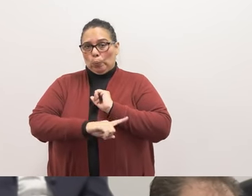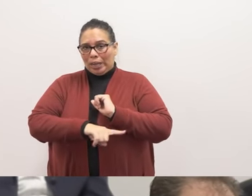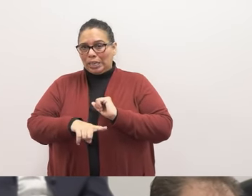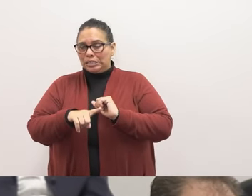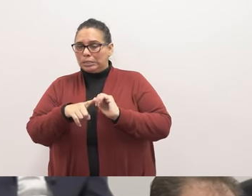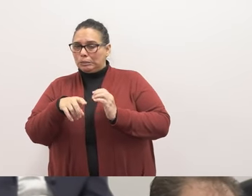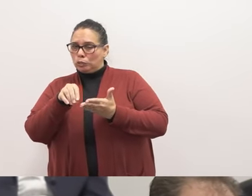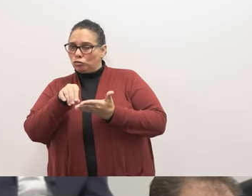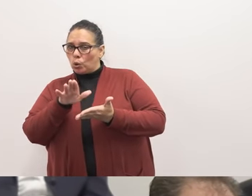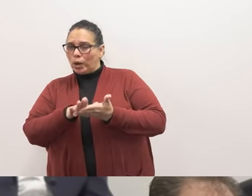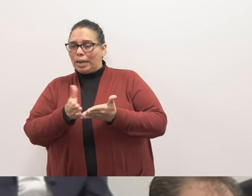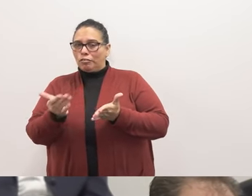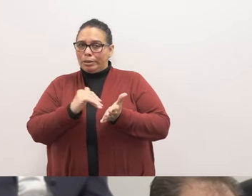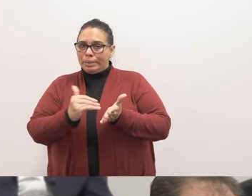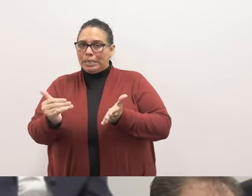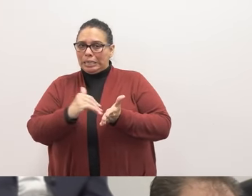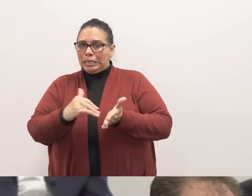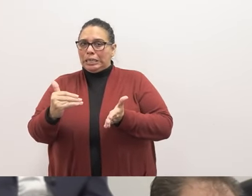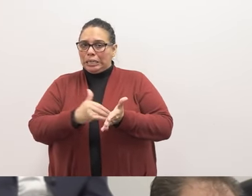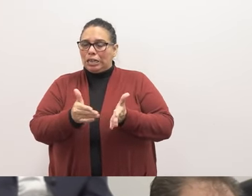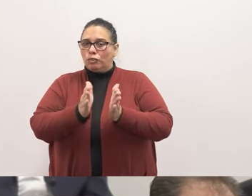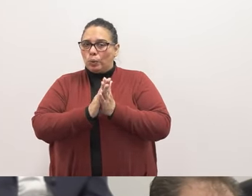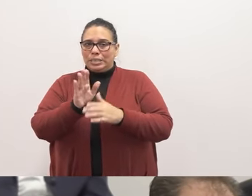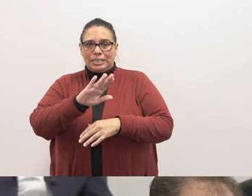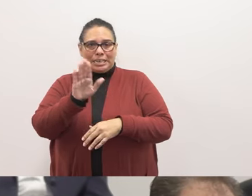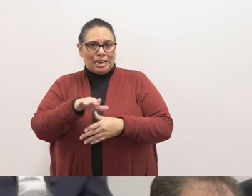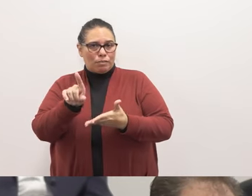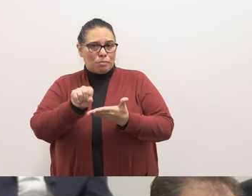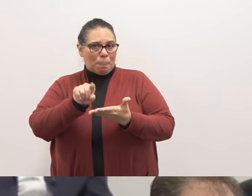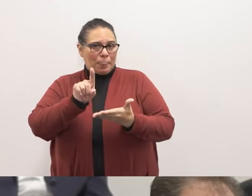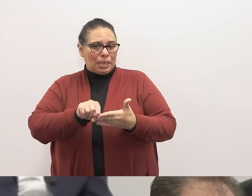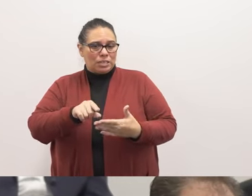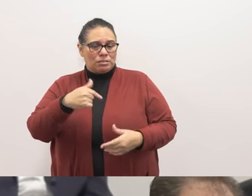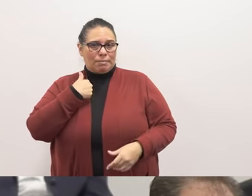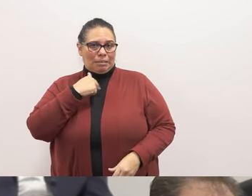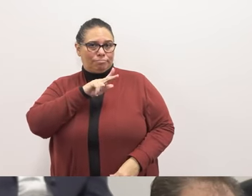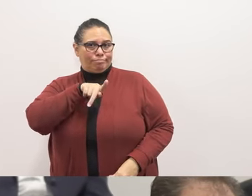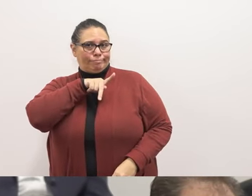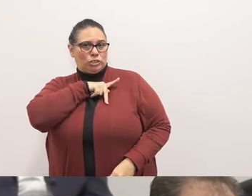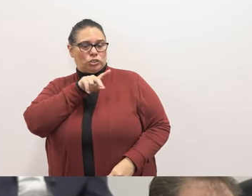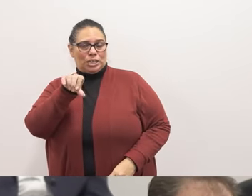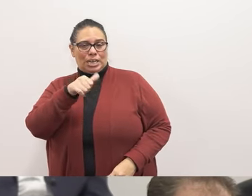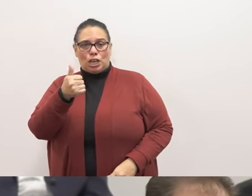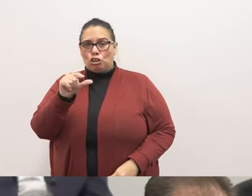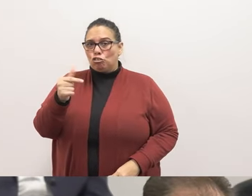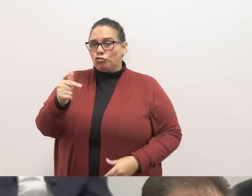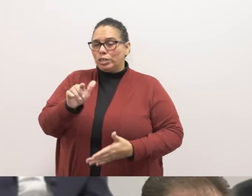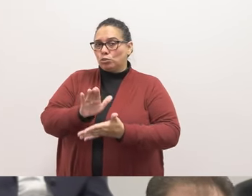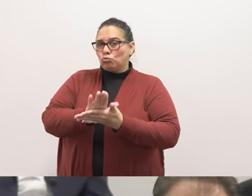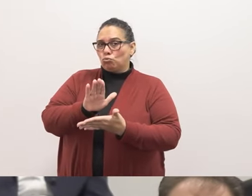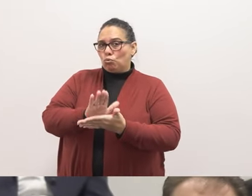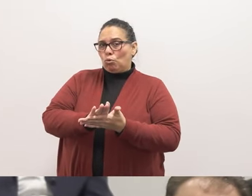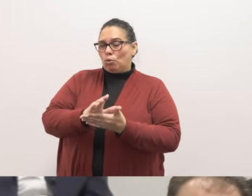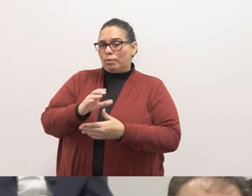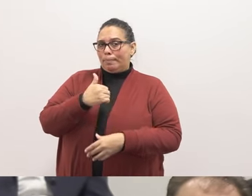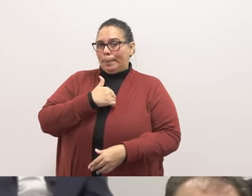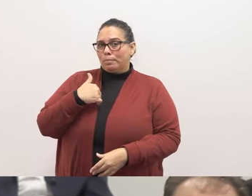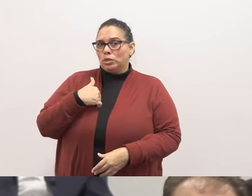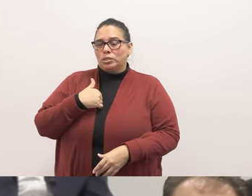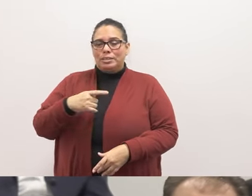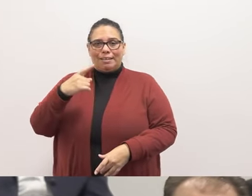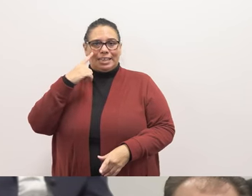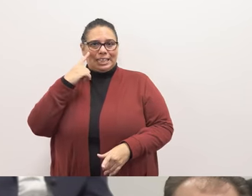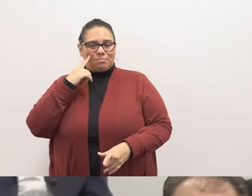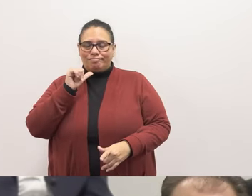requests was never published, I personally and other Green School campaign members think that it is